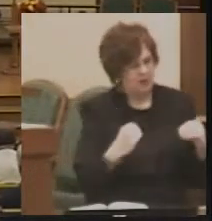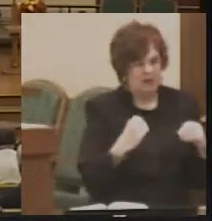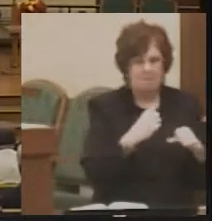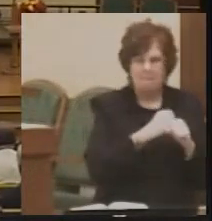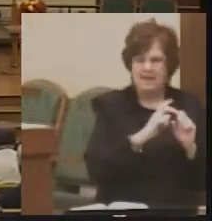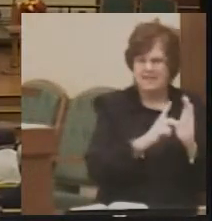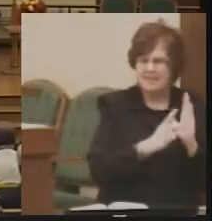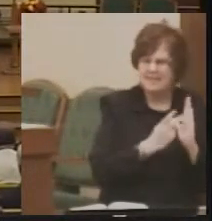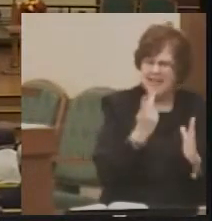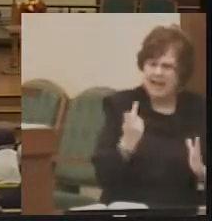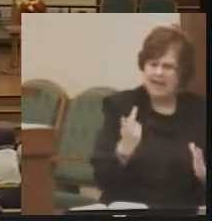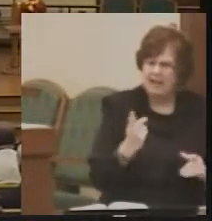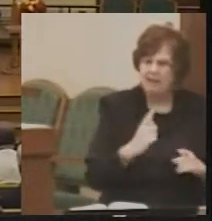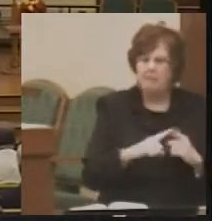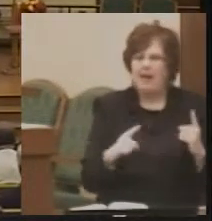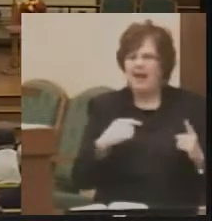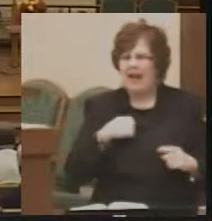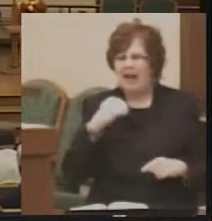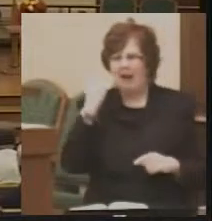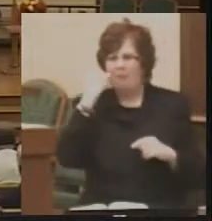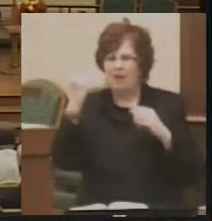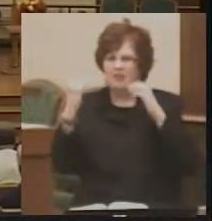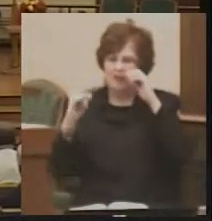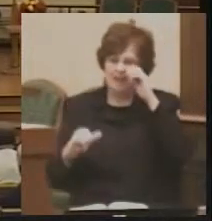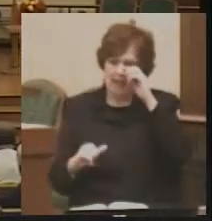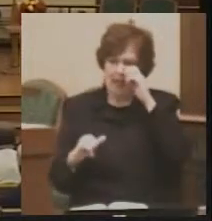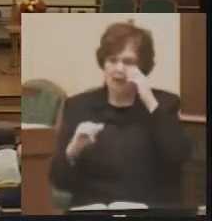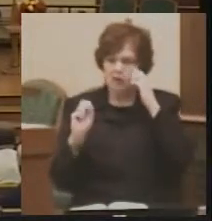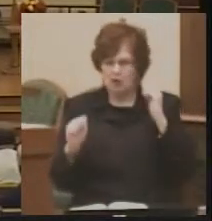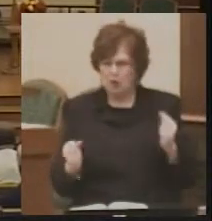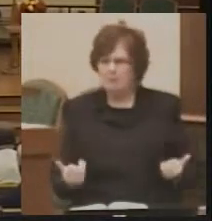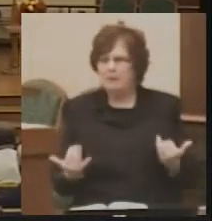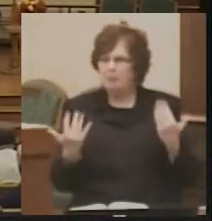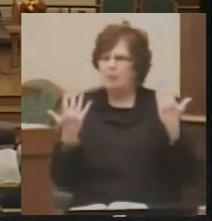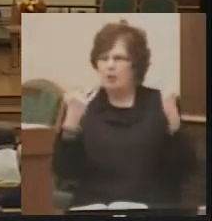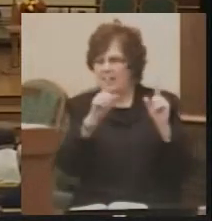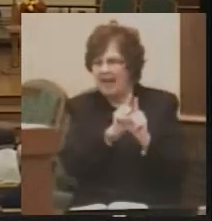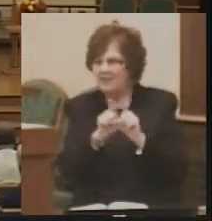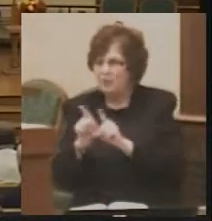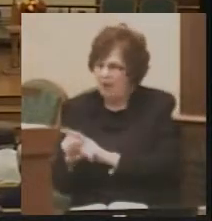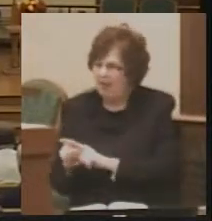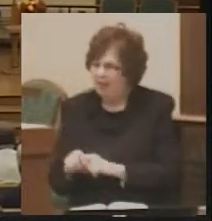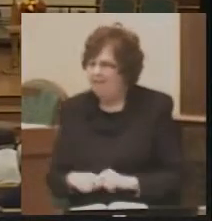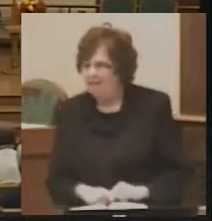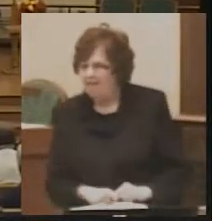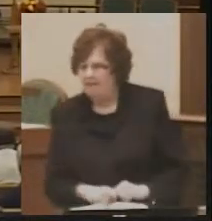make a second scroll. But I imagine that that scroll could be burned by the king as well.